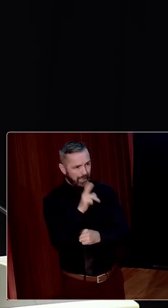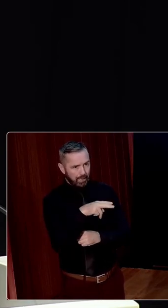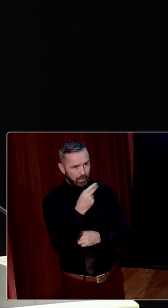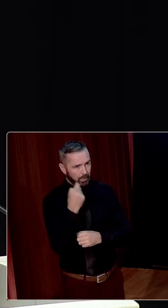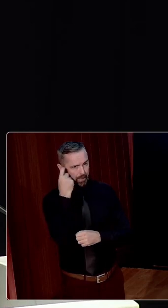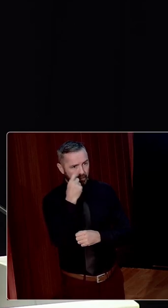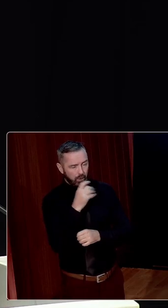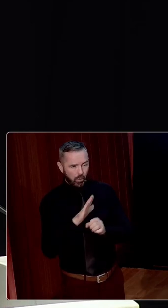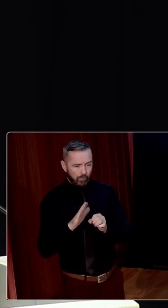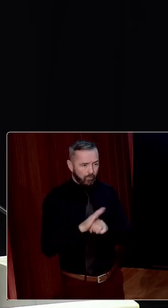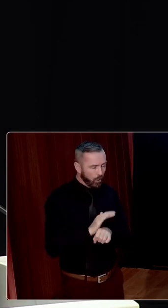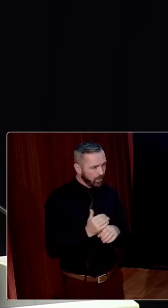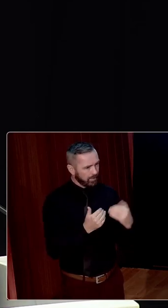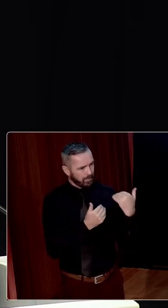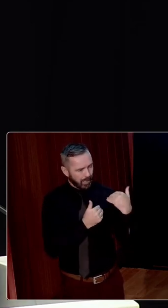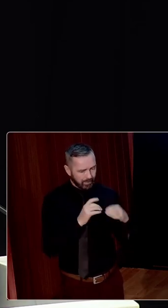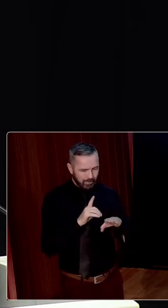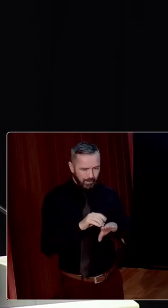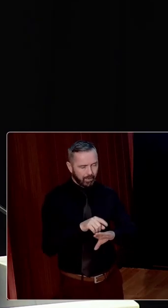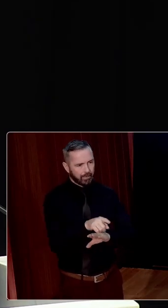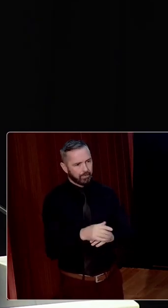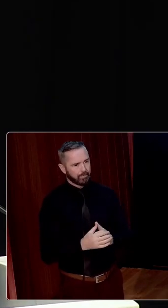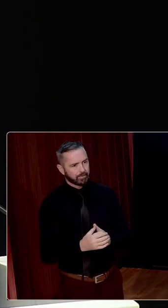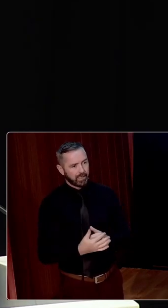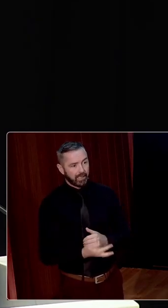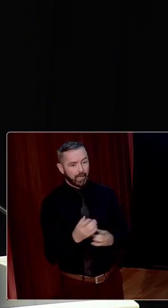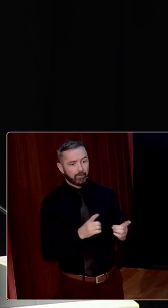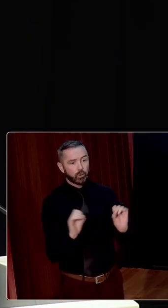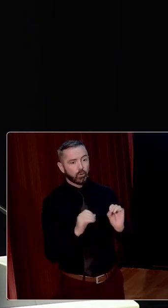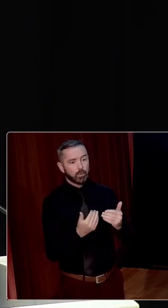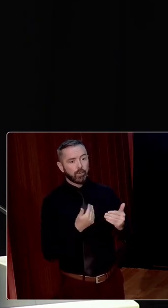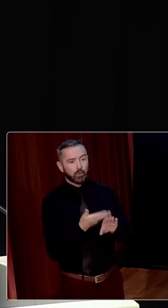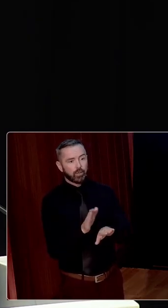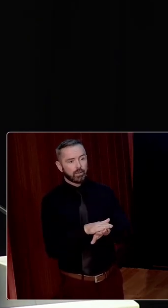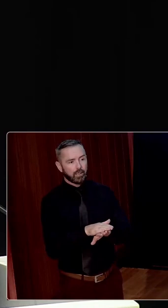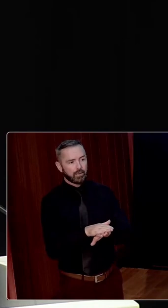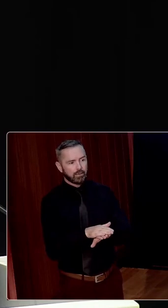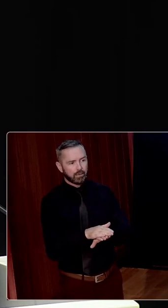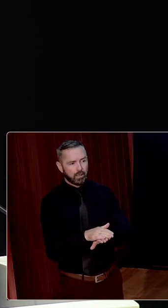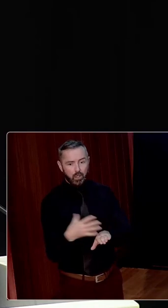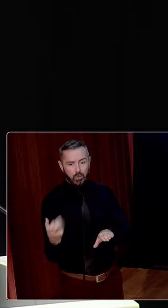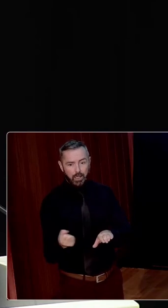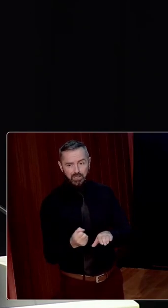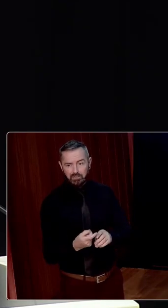wholly dependent upon him. If she had done nothing before her son's death, her route to a pension would have been smoother. Probably not